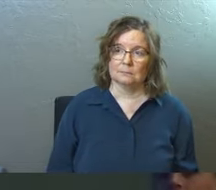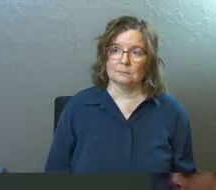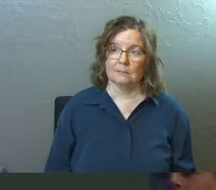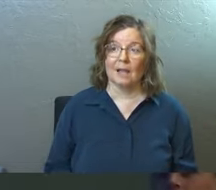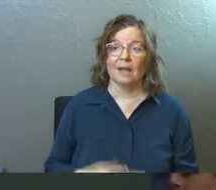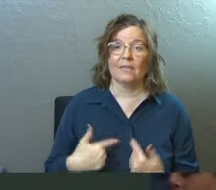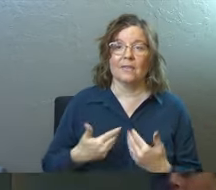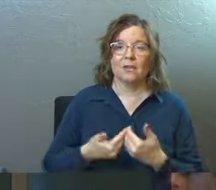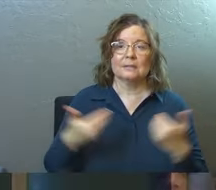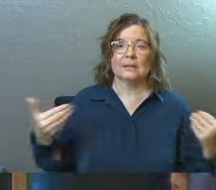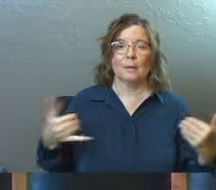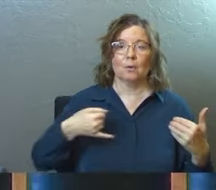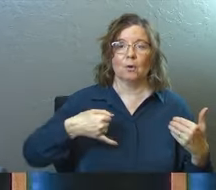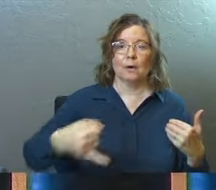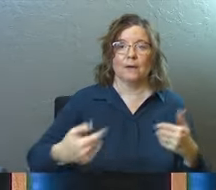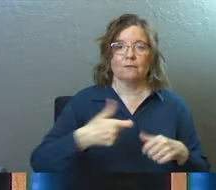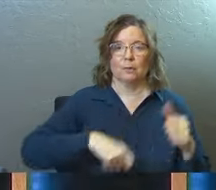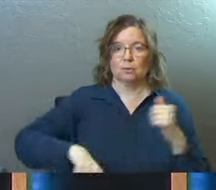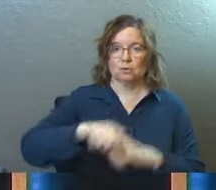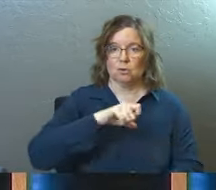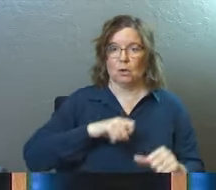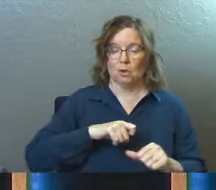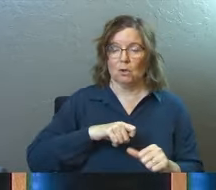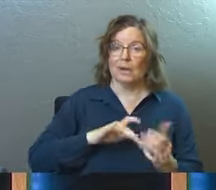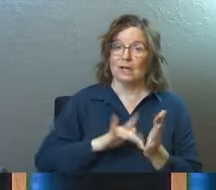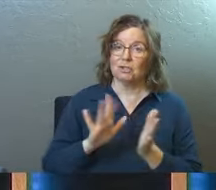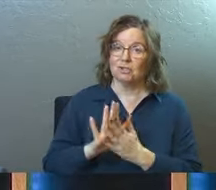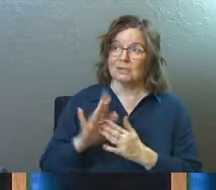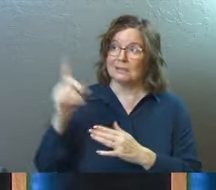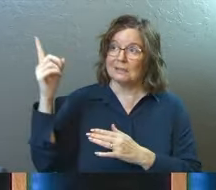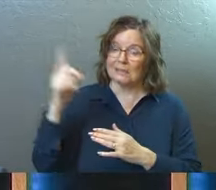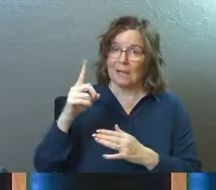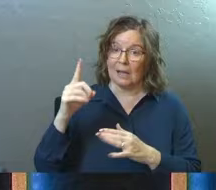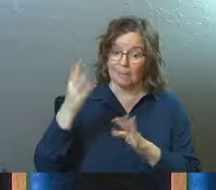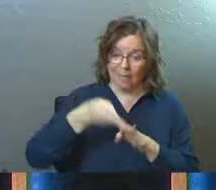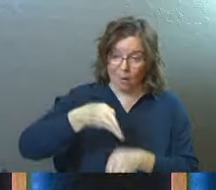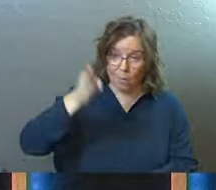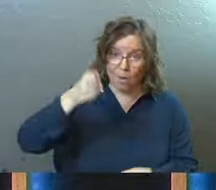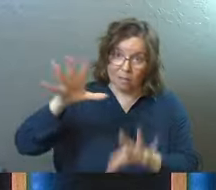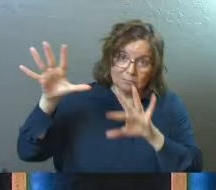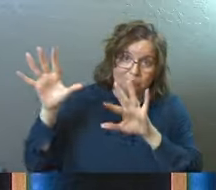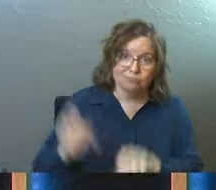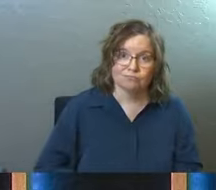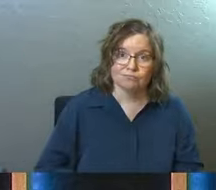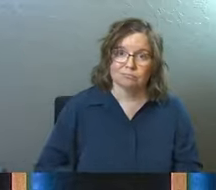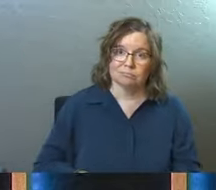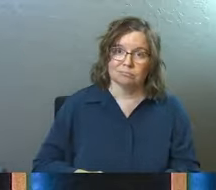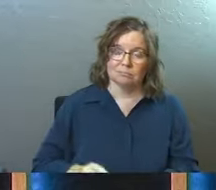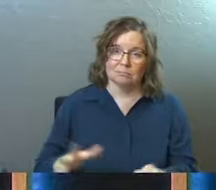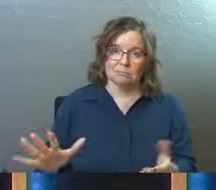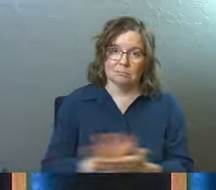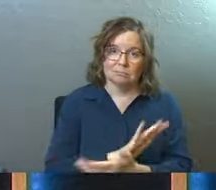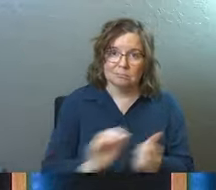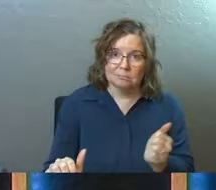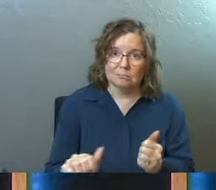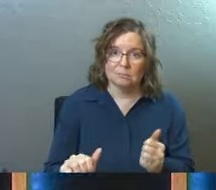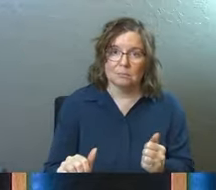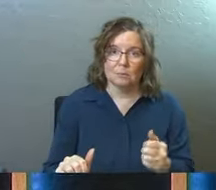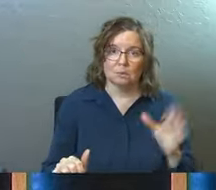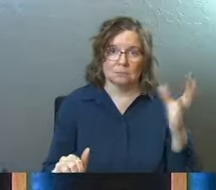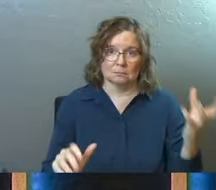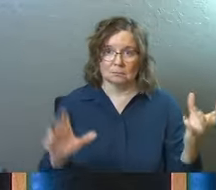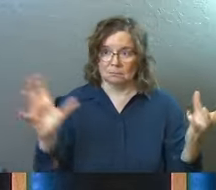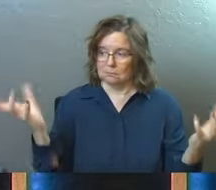And there they are separated from each other. And Jesus came down to break down that wall of hostility and bring Jew and